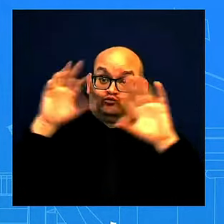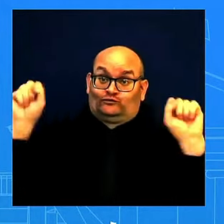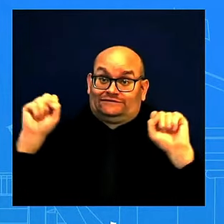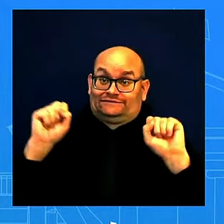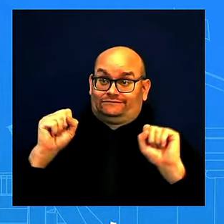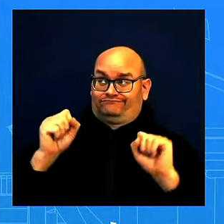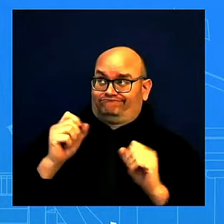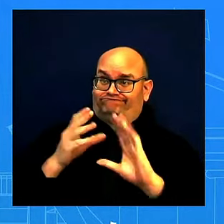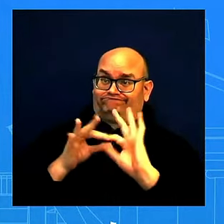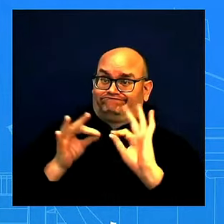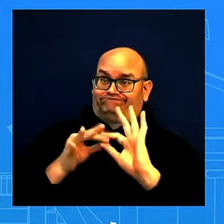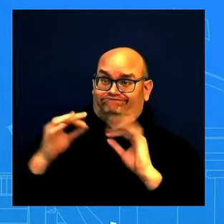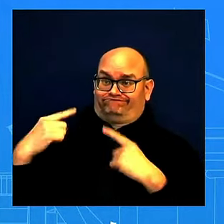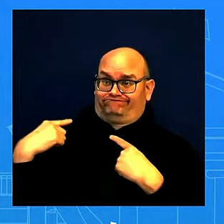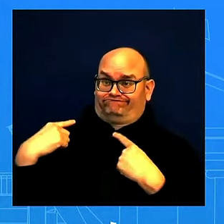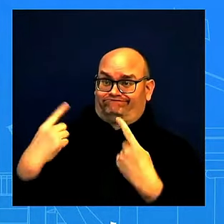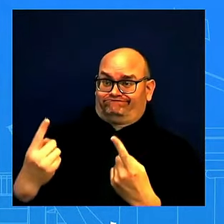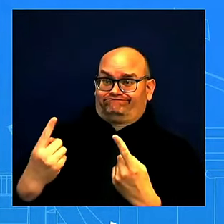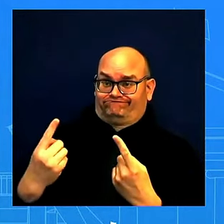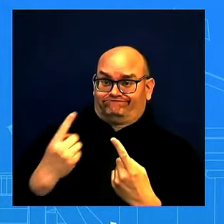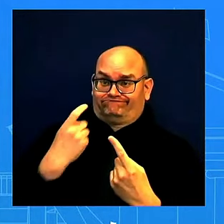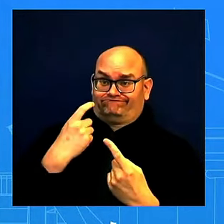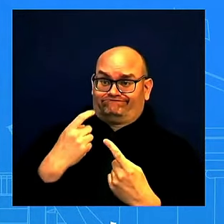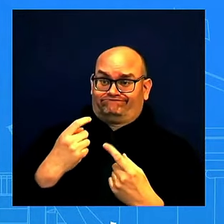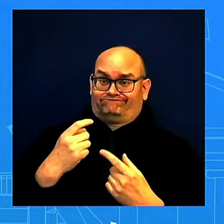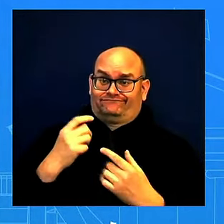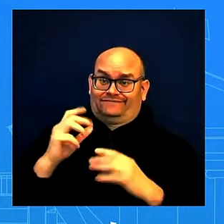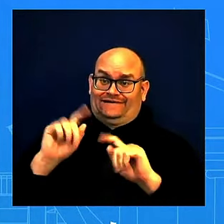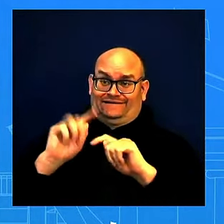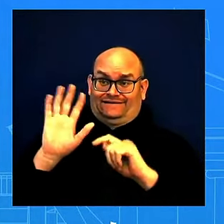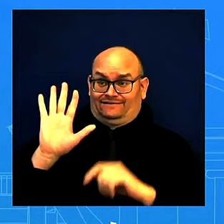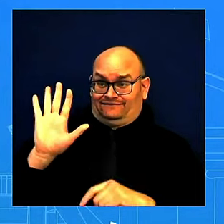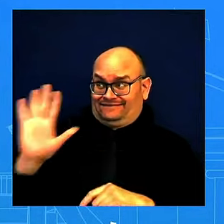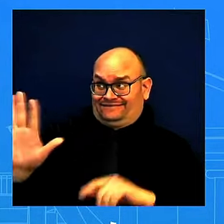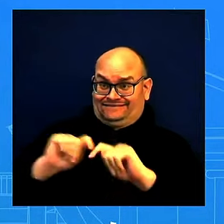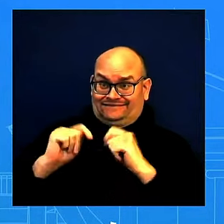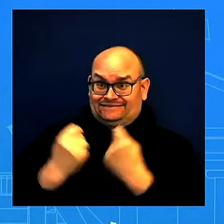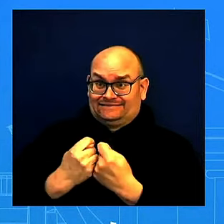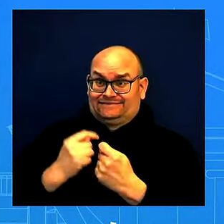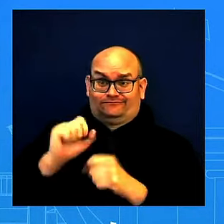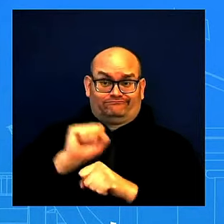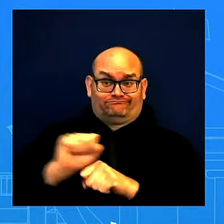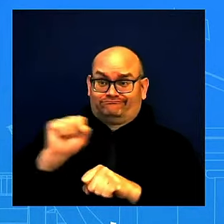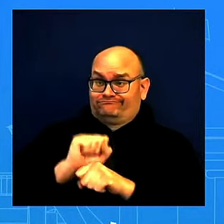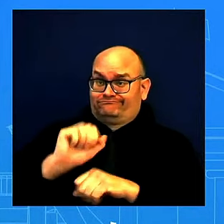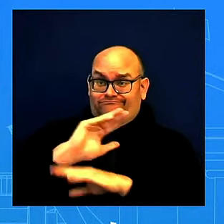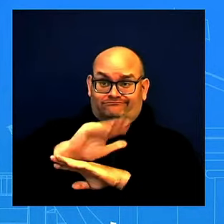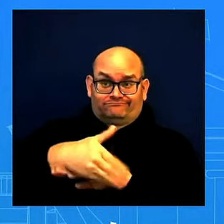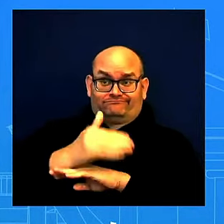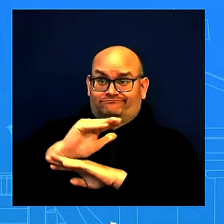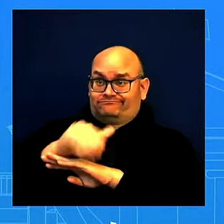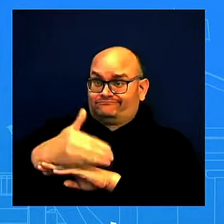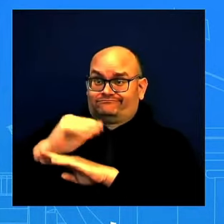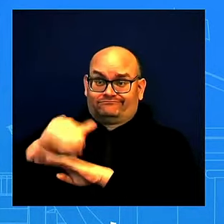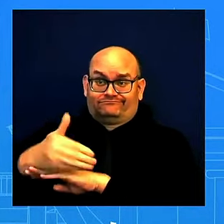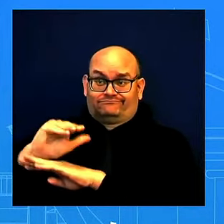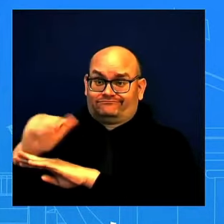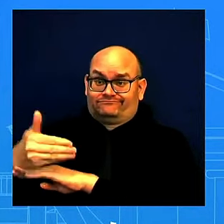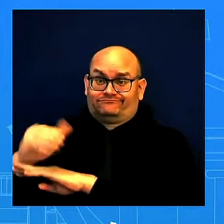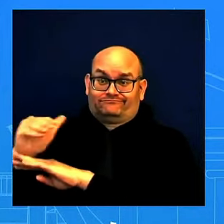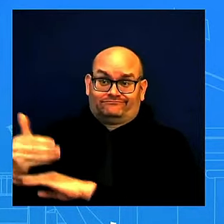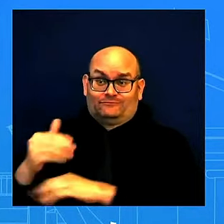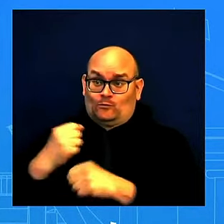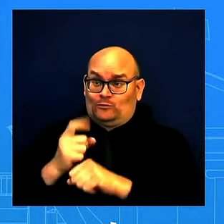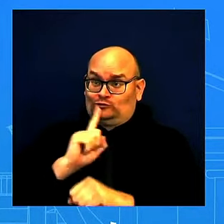team are going to continue to work around the clock to get that deal done. I'm not going to negotiate. I'm not going to get to specifics from here. that the President is making